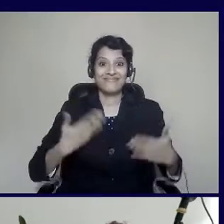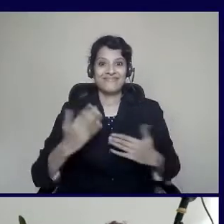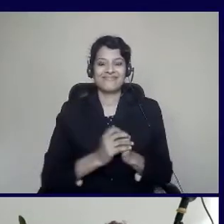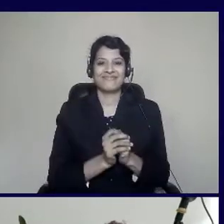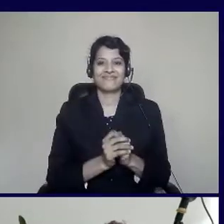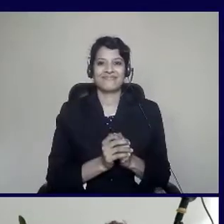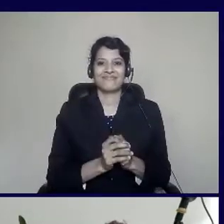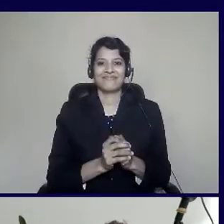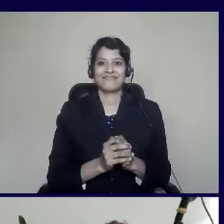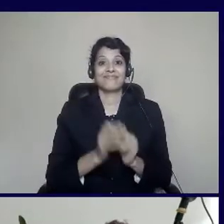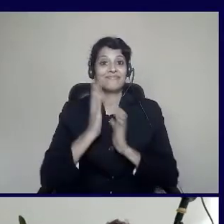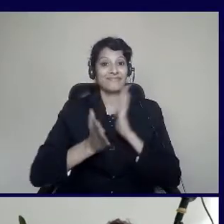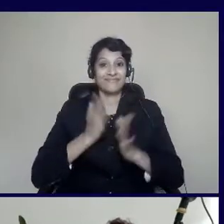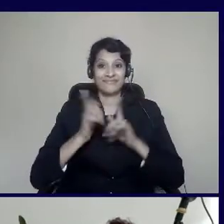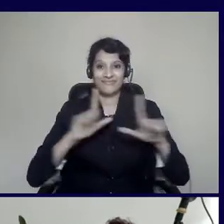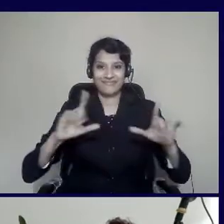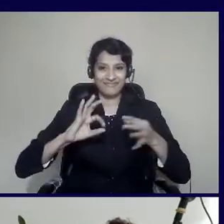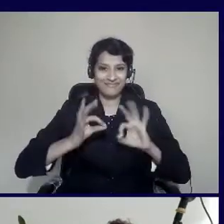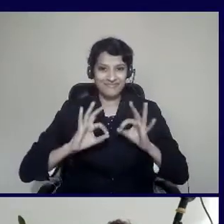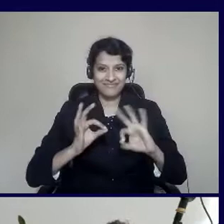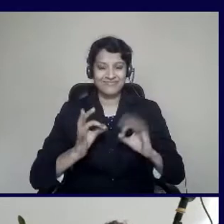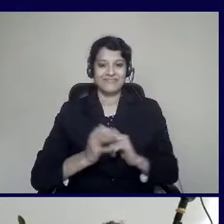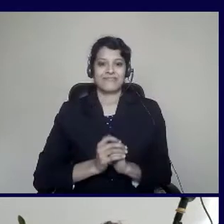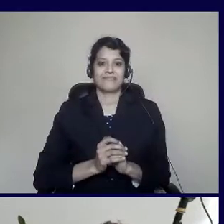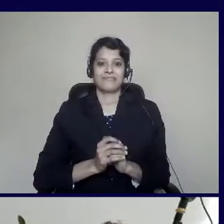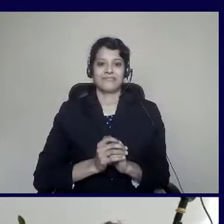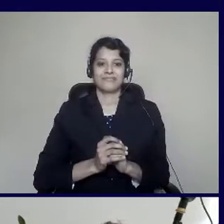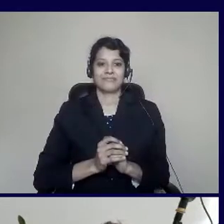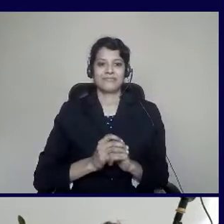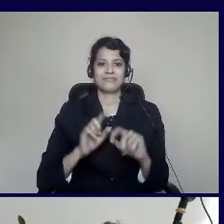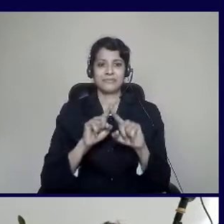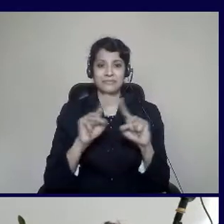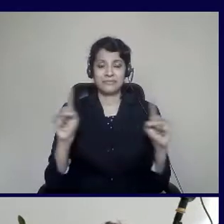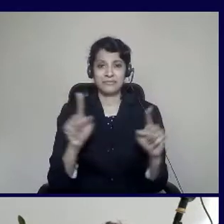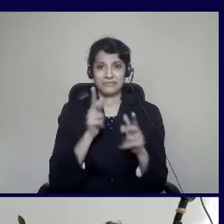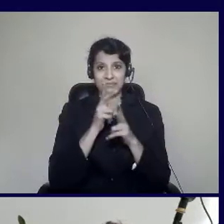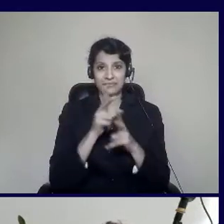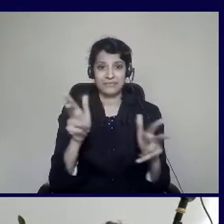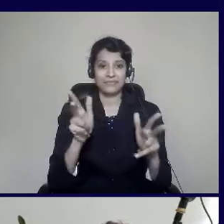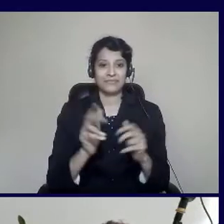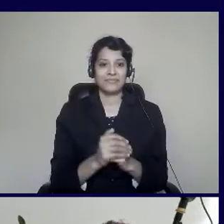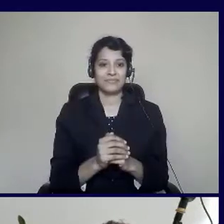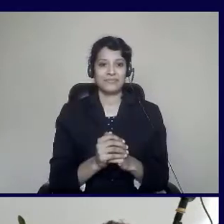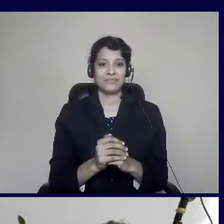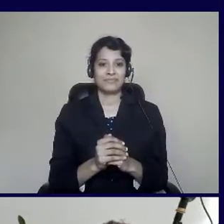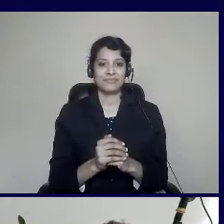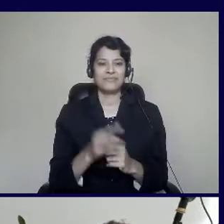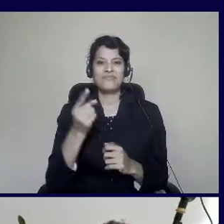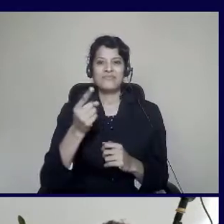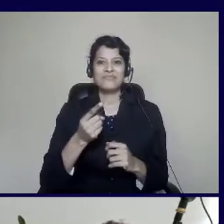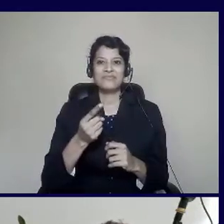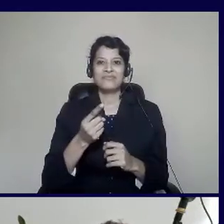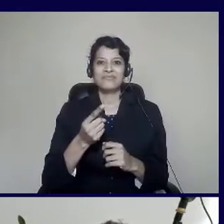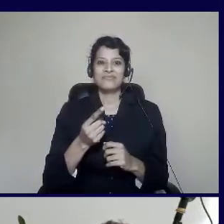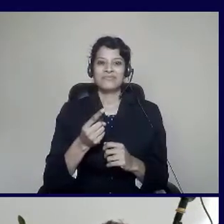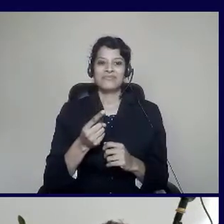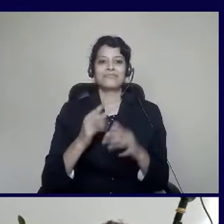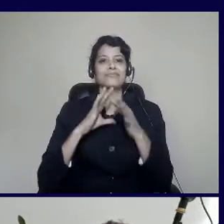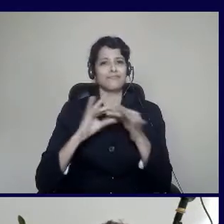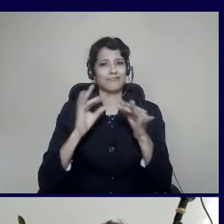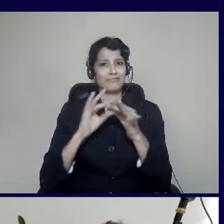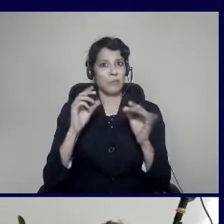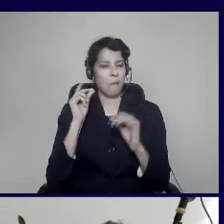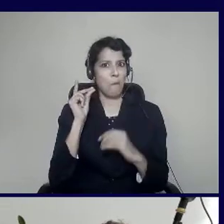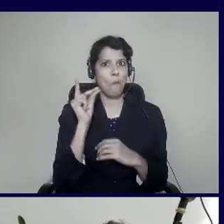language interpreter. But I do need to tell the interpreter I do speak sometimes a bit too fast. So if I do speak